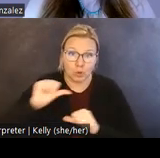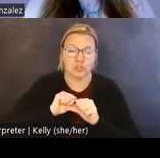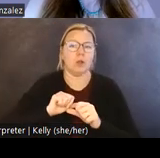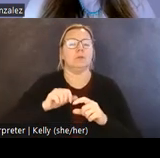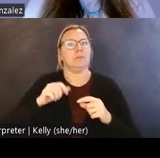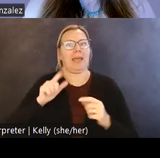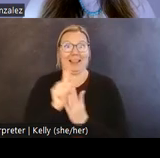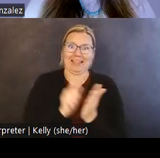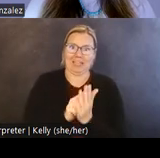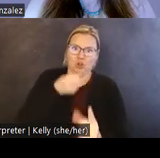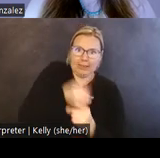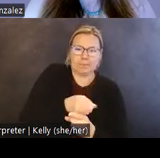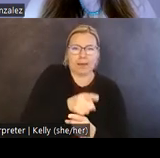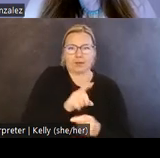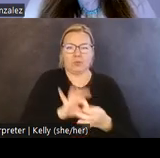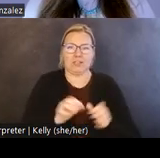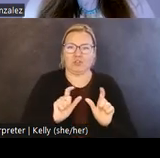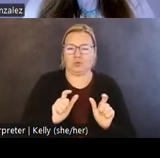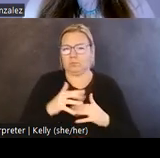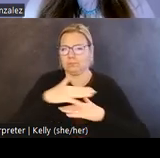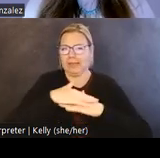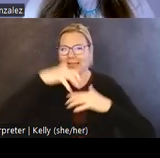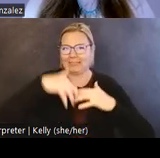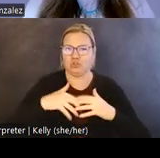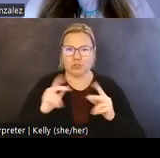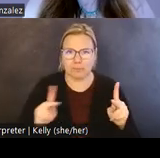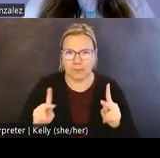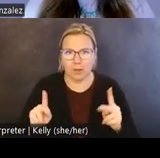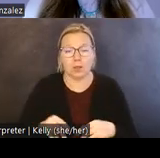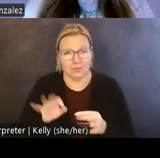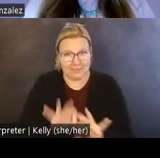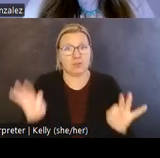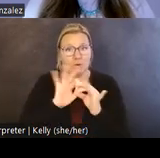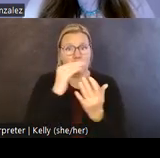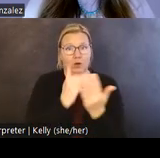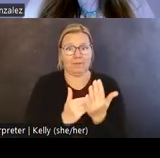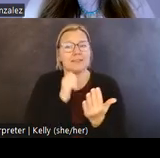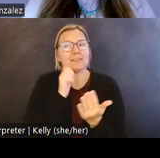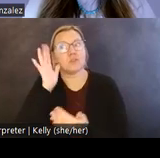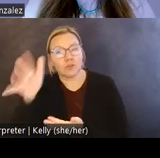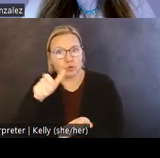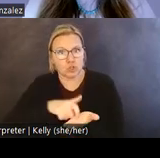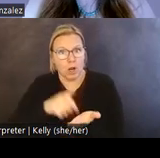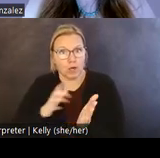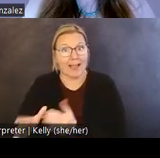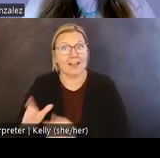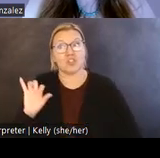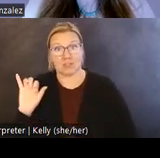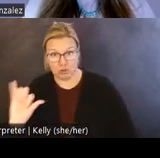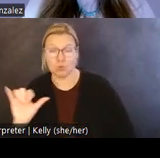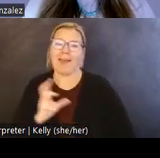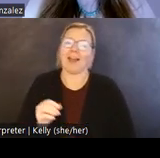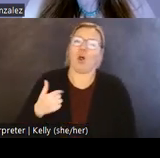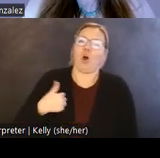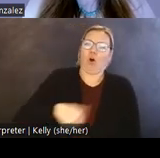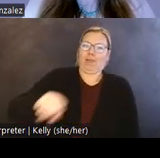within Indigenous nations. These are important lessons, not just for future archaeologists, but for all of us who live in